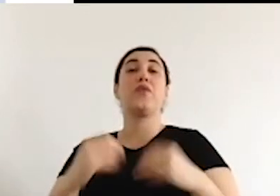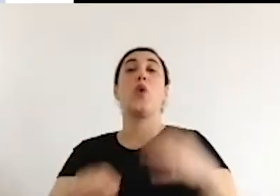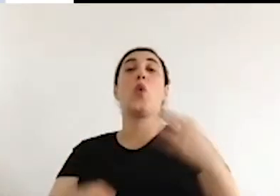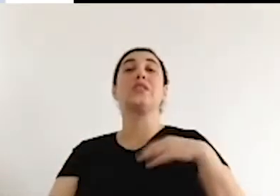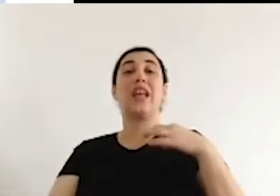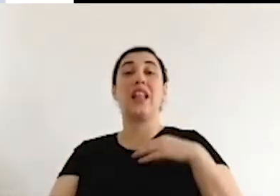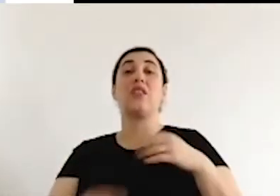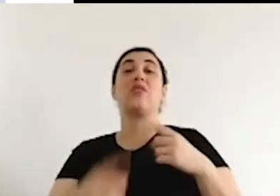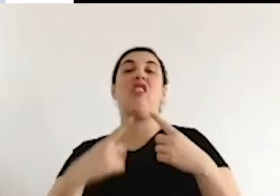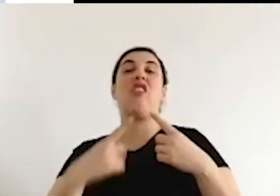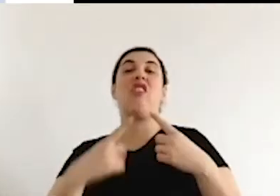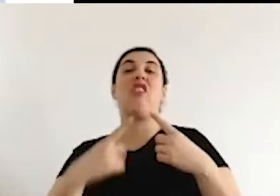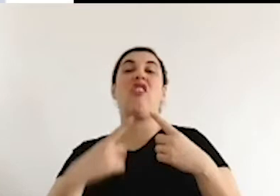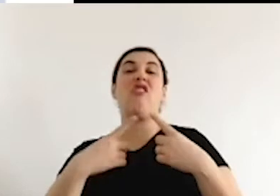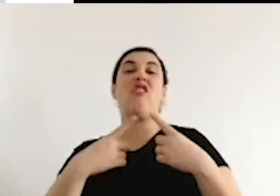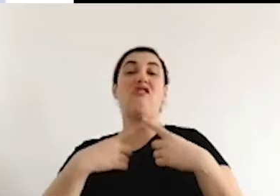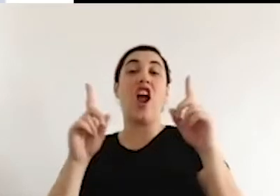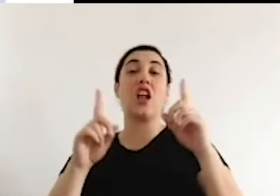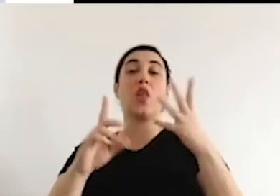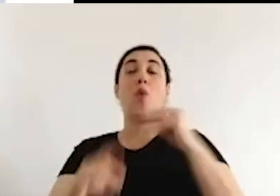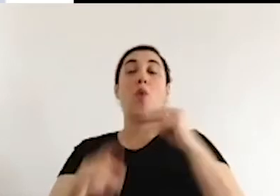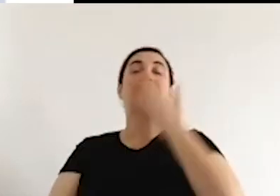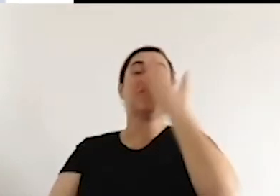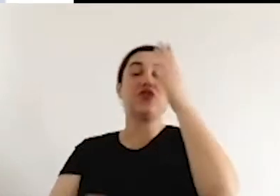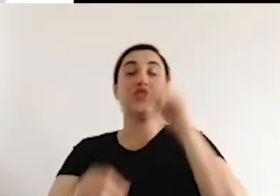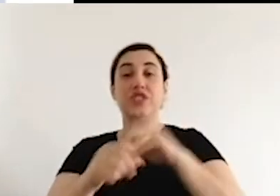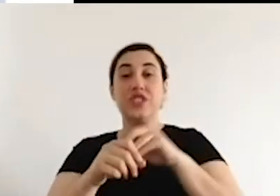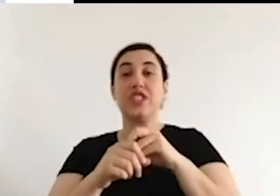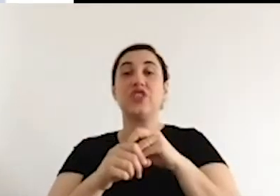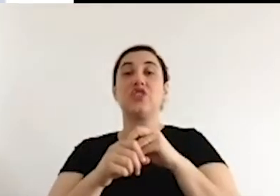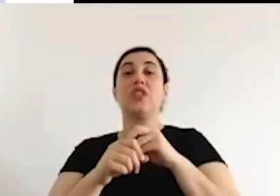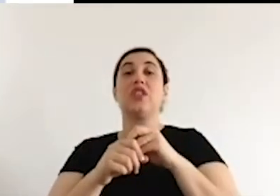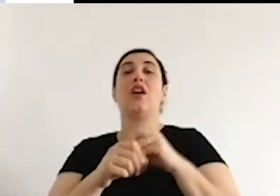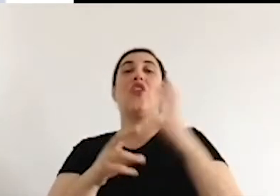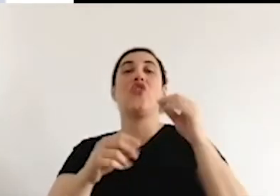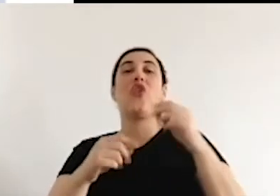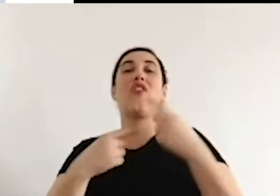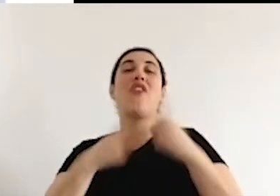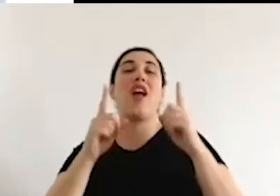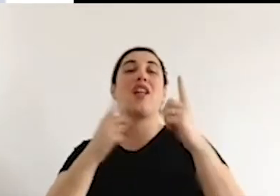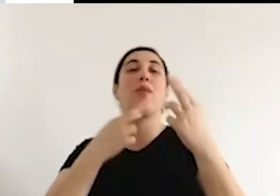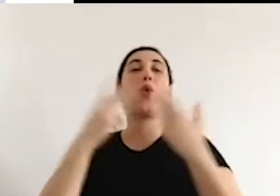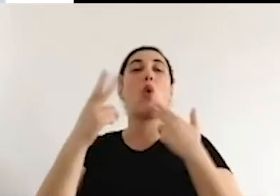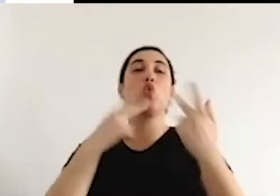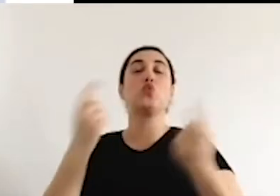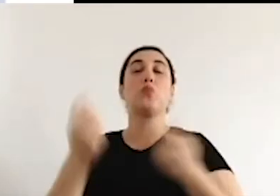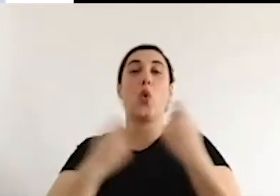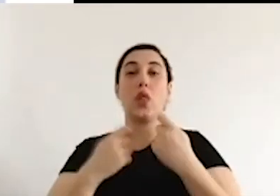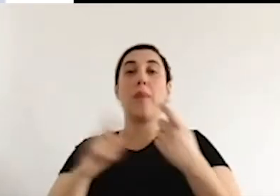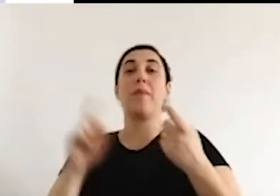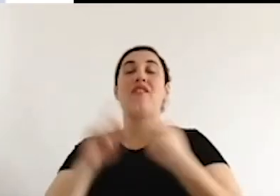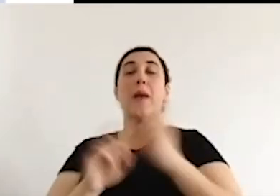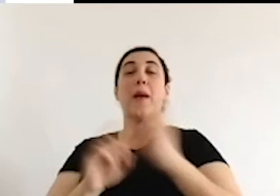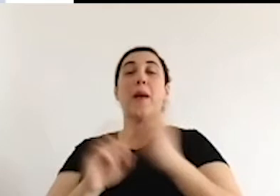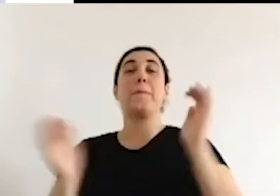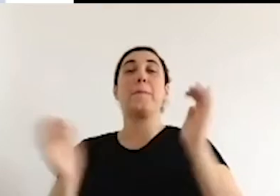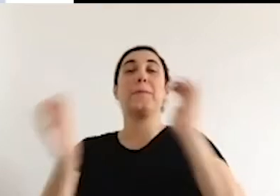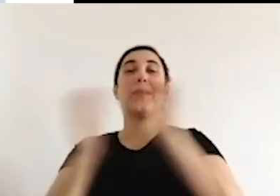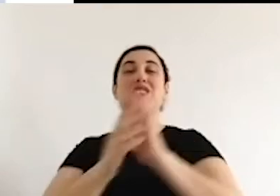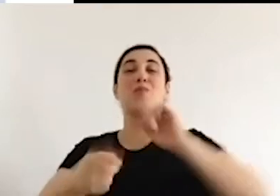But the fear of difference, new speak, and